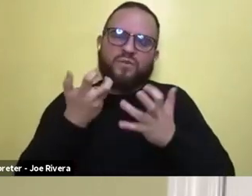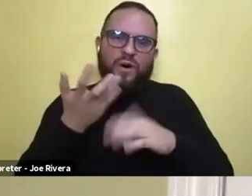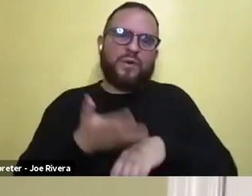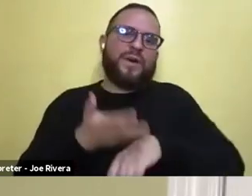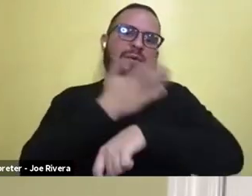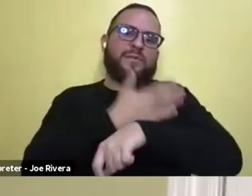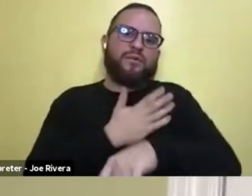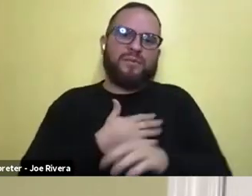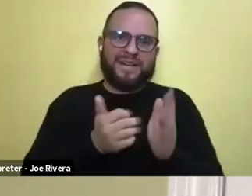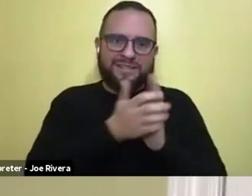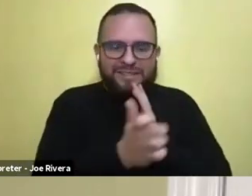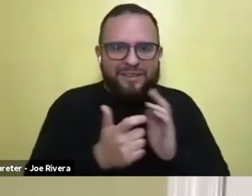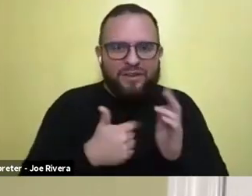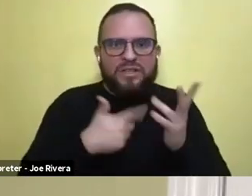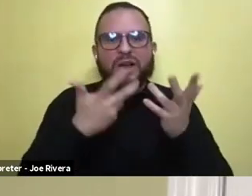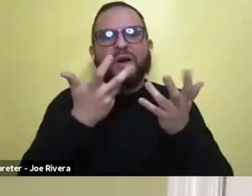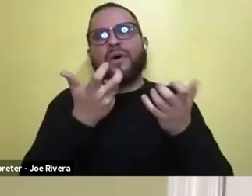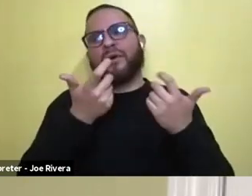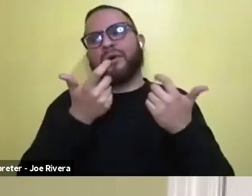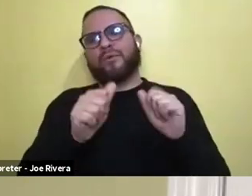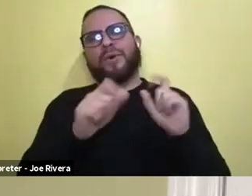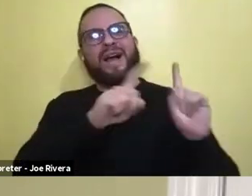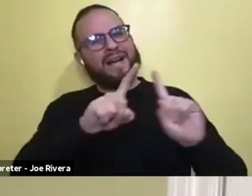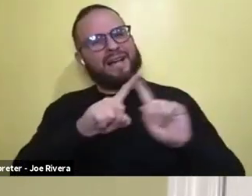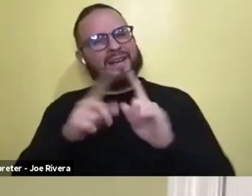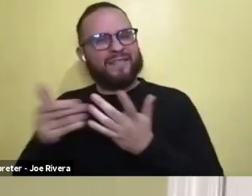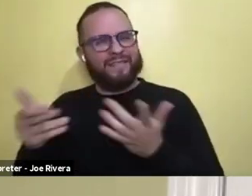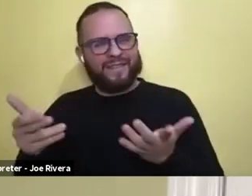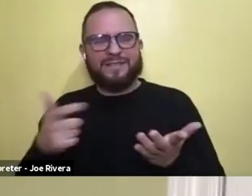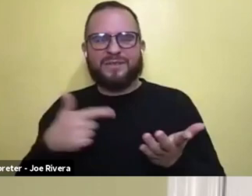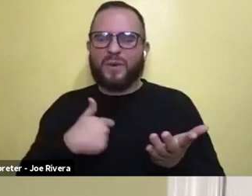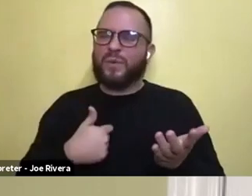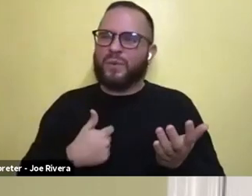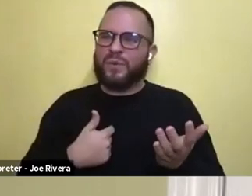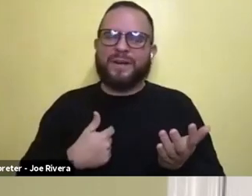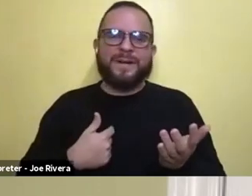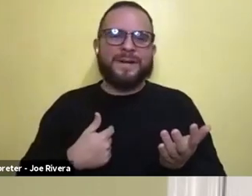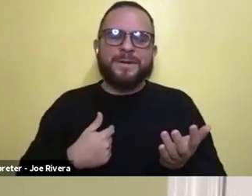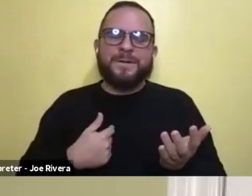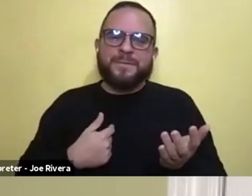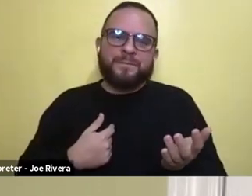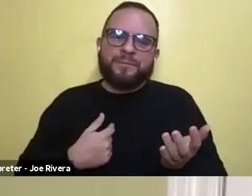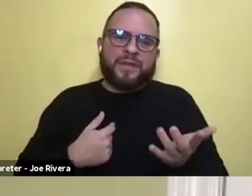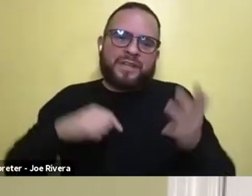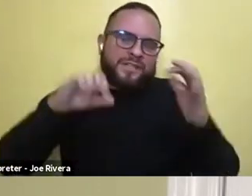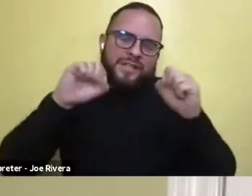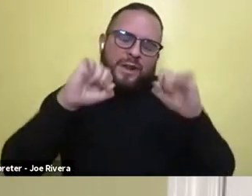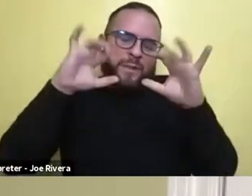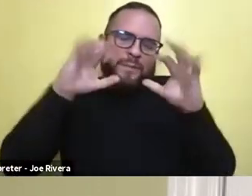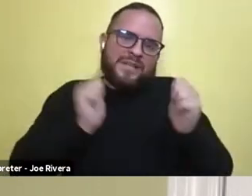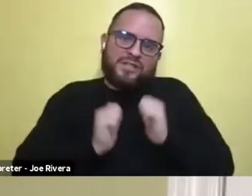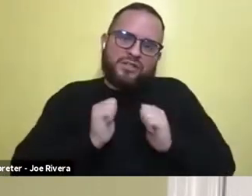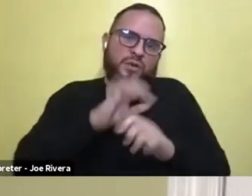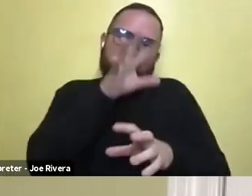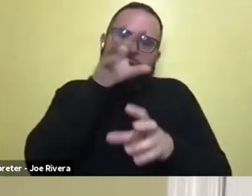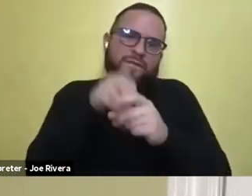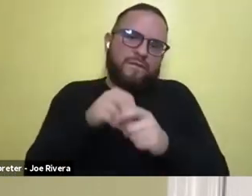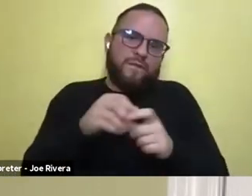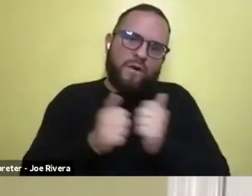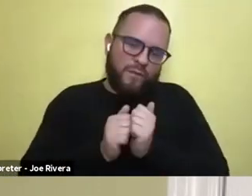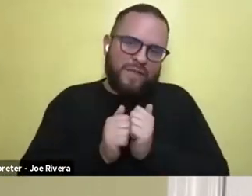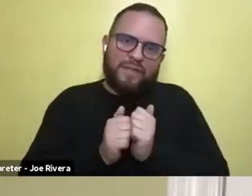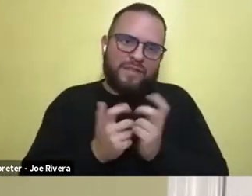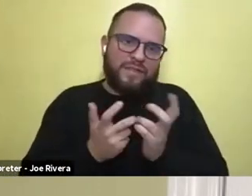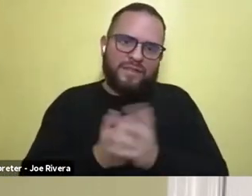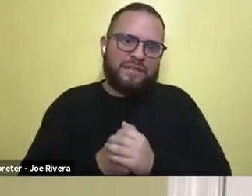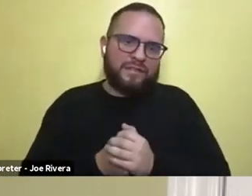different things. Um, so it's, it's, it's, it's an amazing show to be a part of and, um, everything